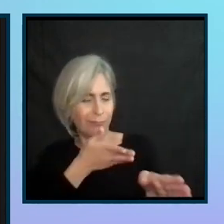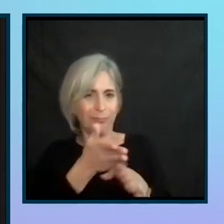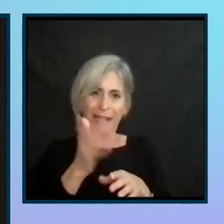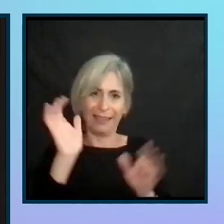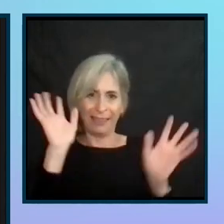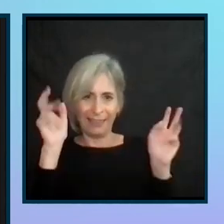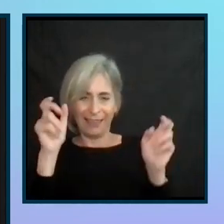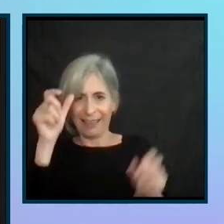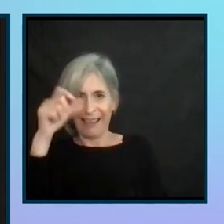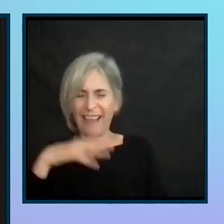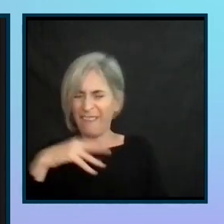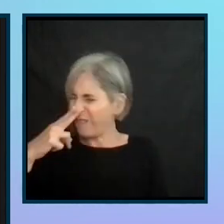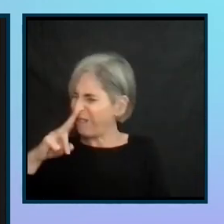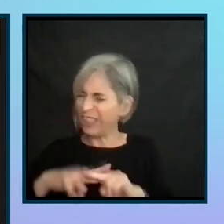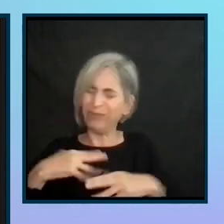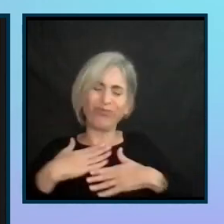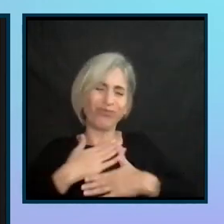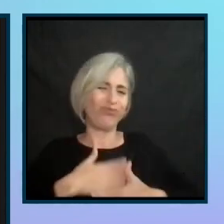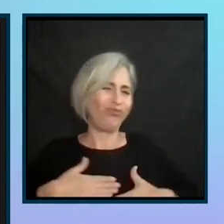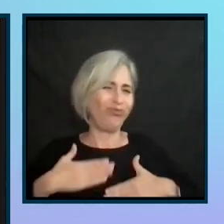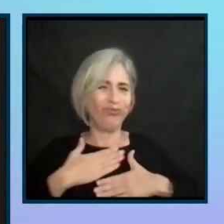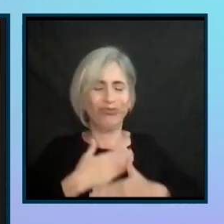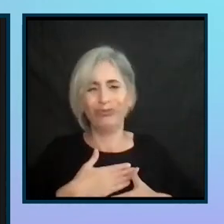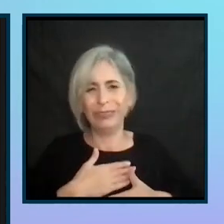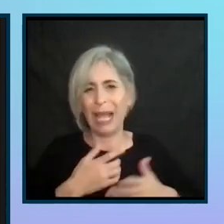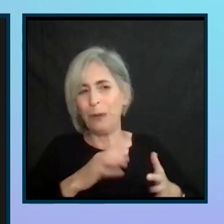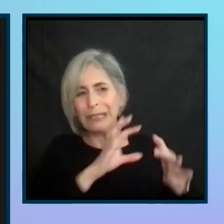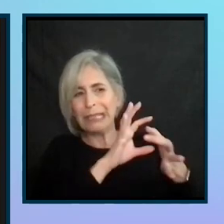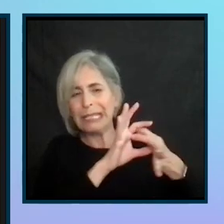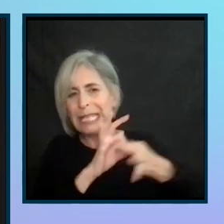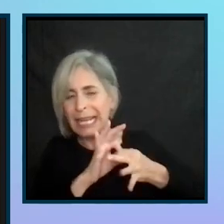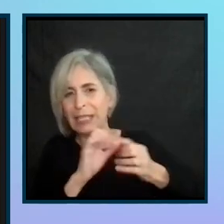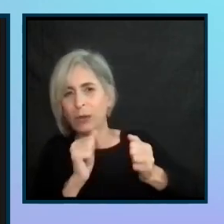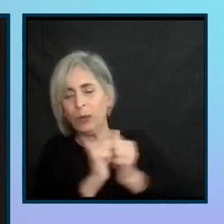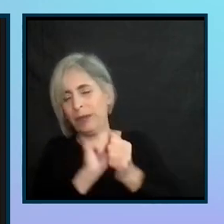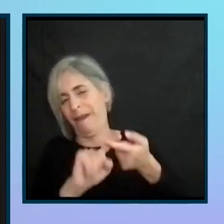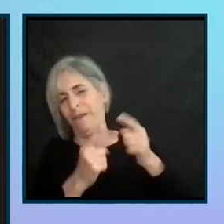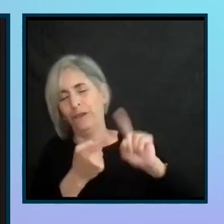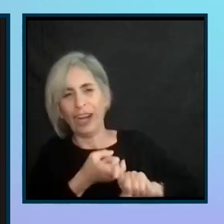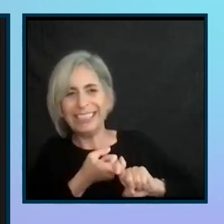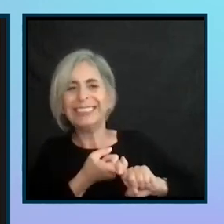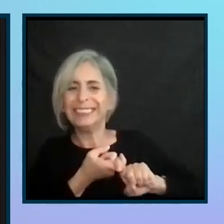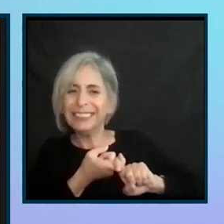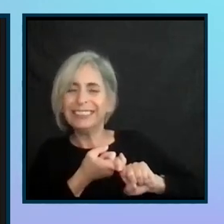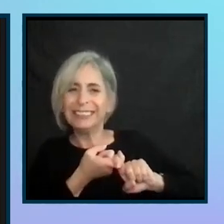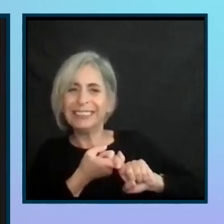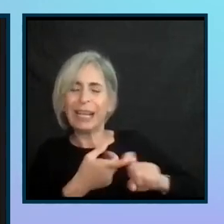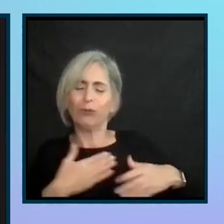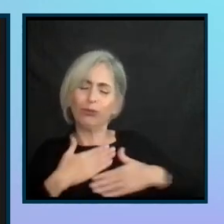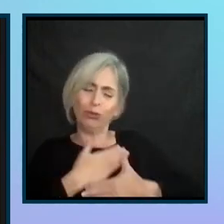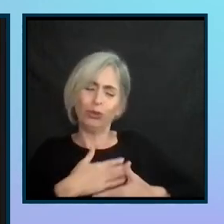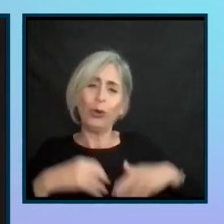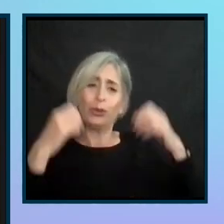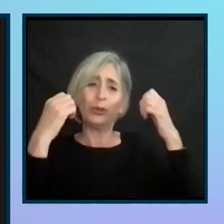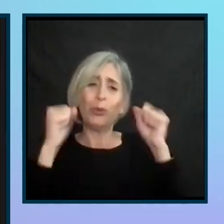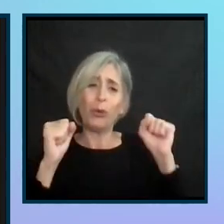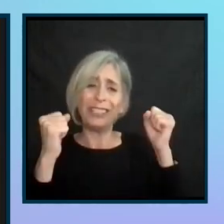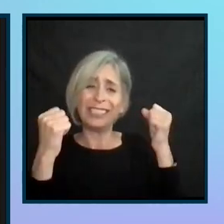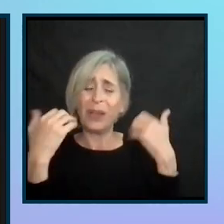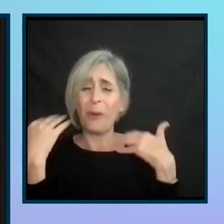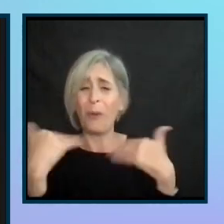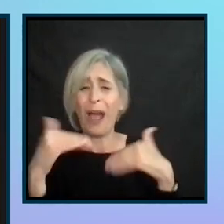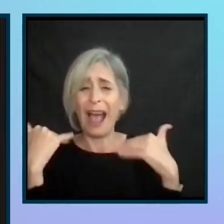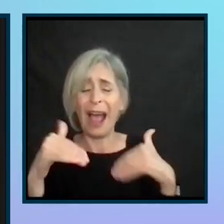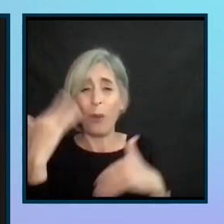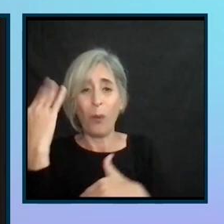And it was fun. I was back. I was connected back to my friends. And I was enjoying sports even more because I was so